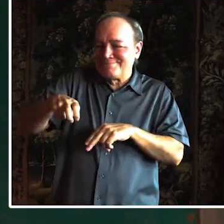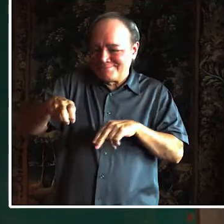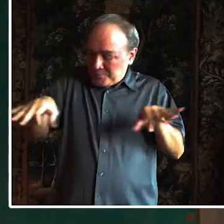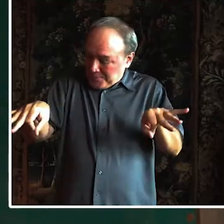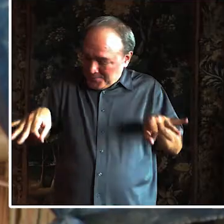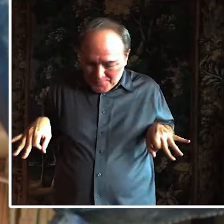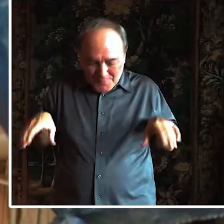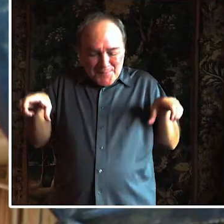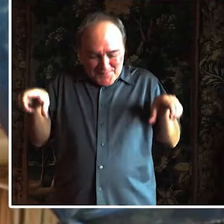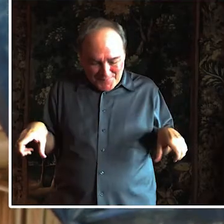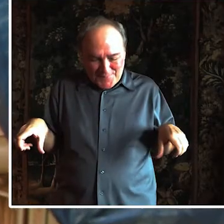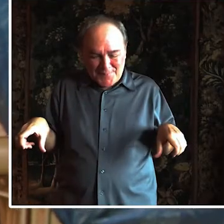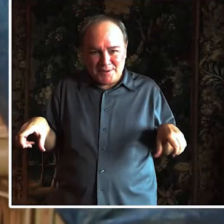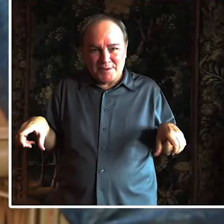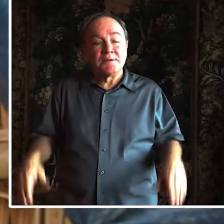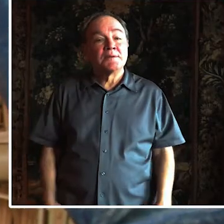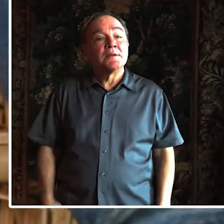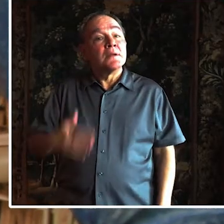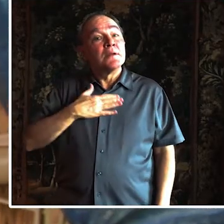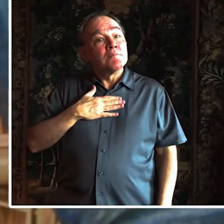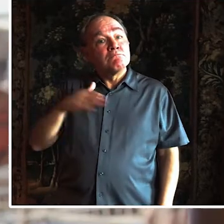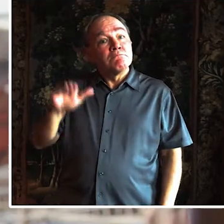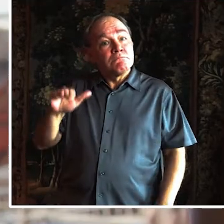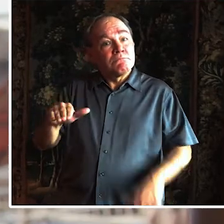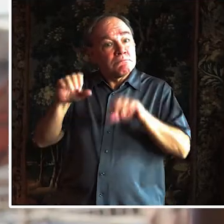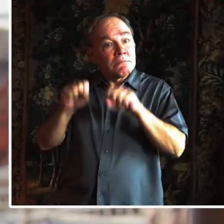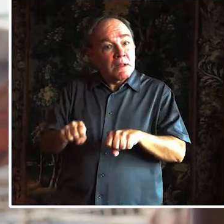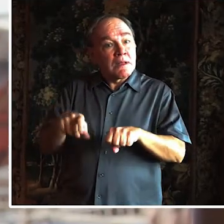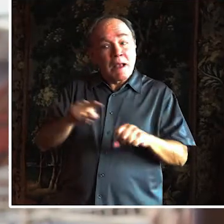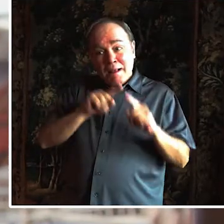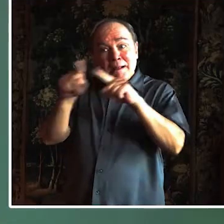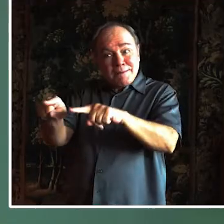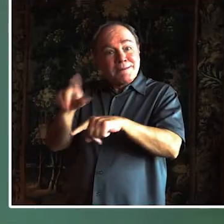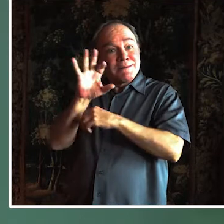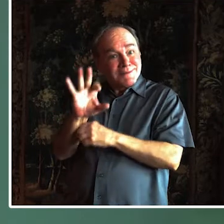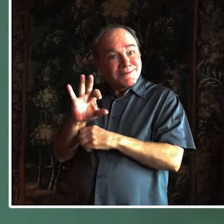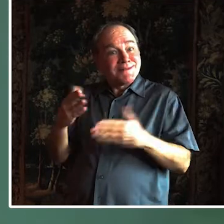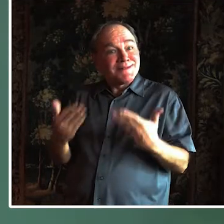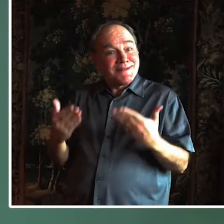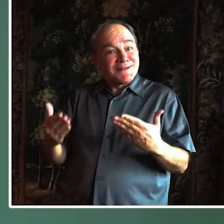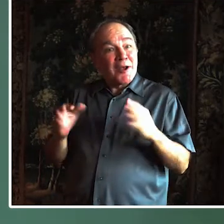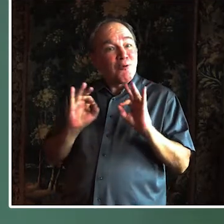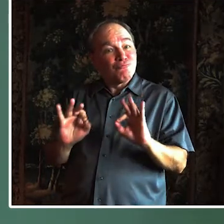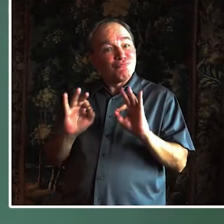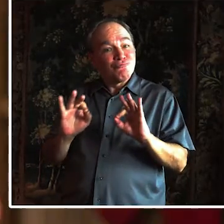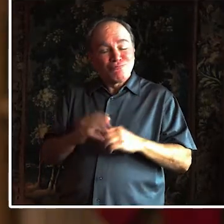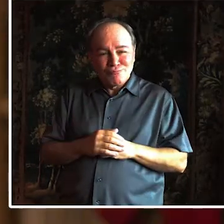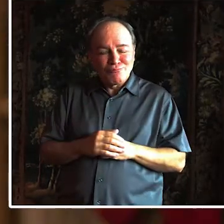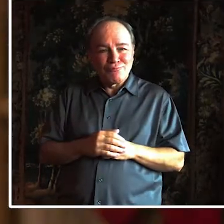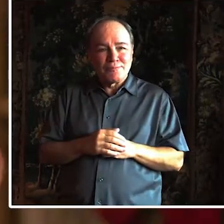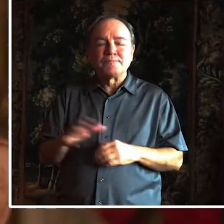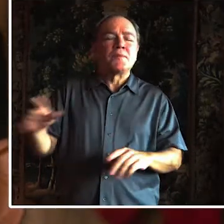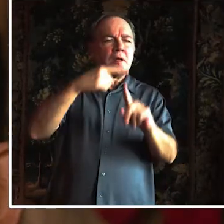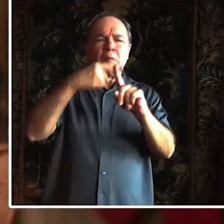for him now. There is also a railing on the path. It's easy for me to use. There is soap and water.